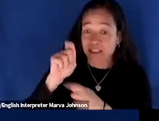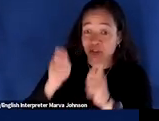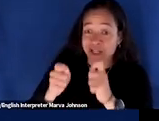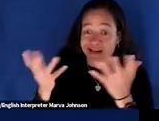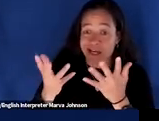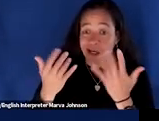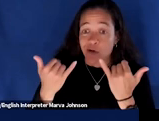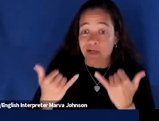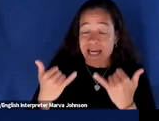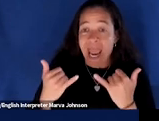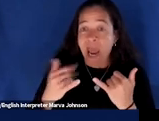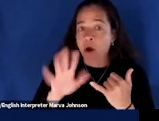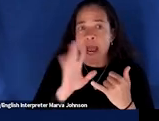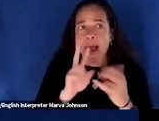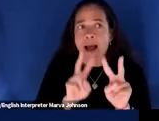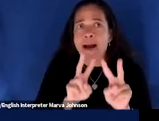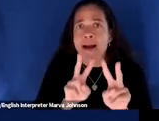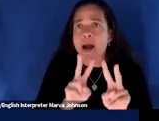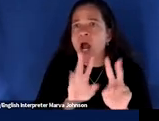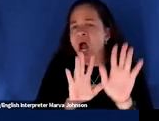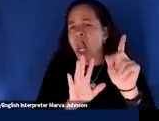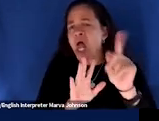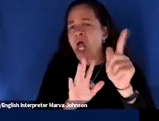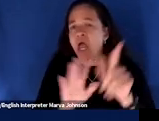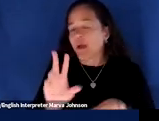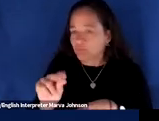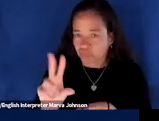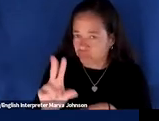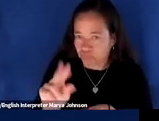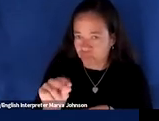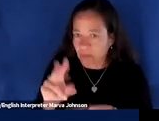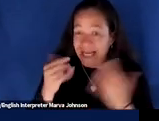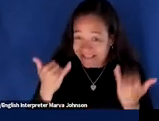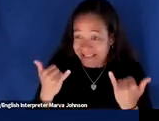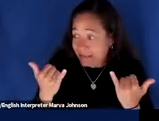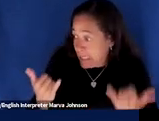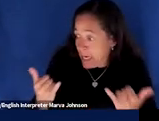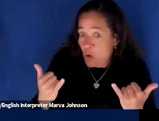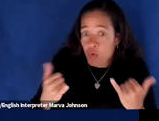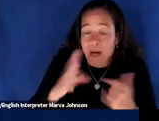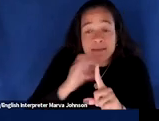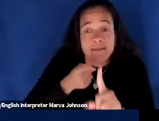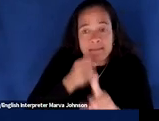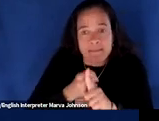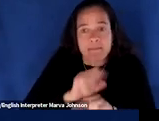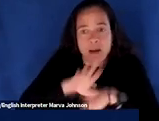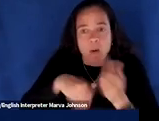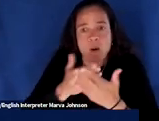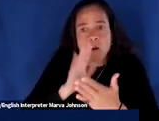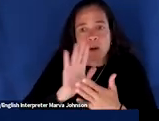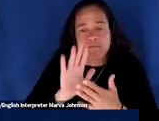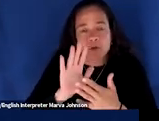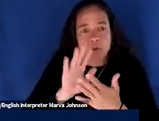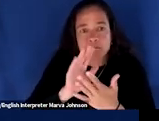for us anymore it's it's right here and it's directly impacting every aspect of our lives and